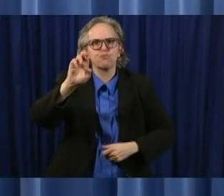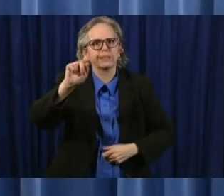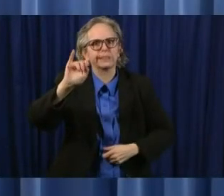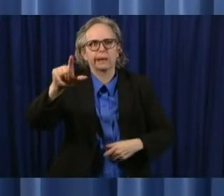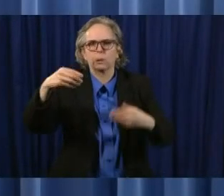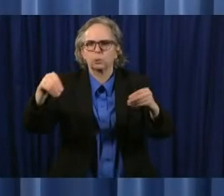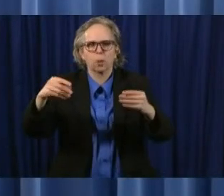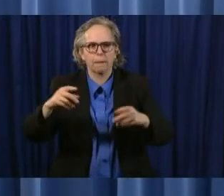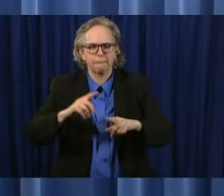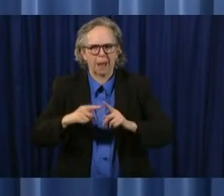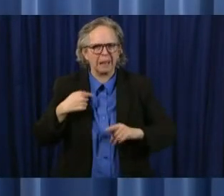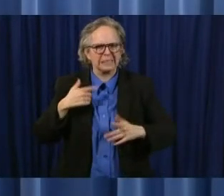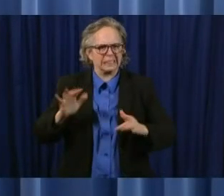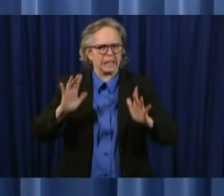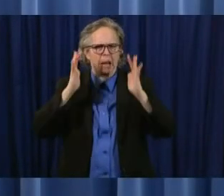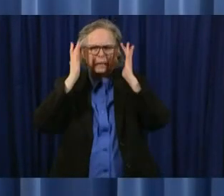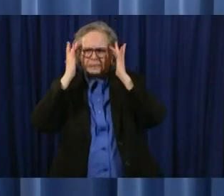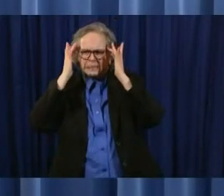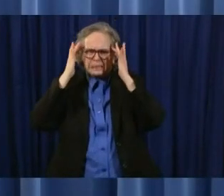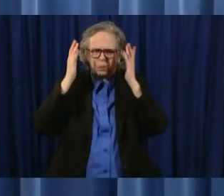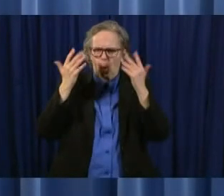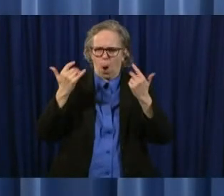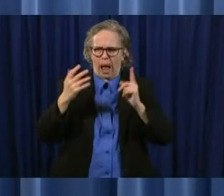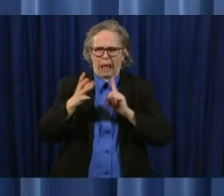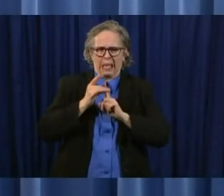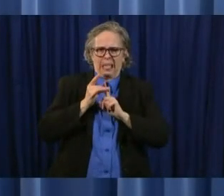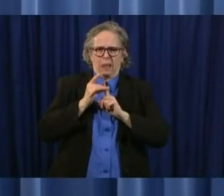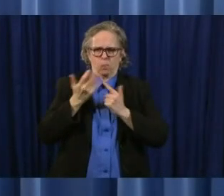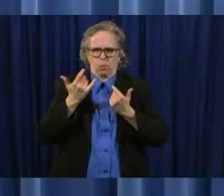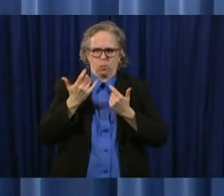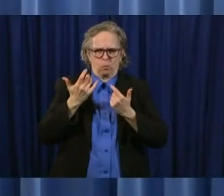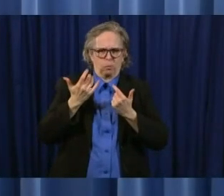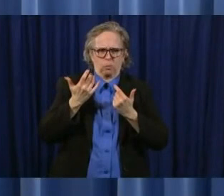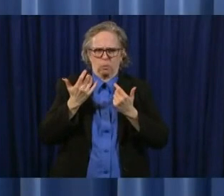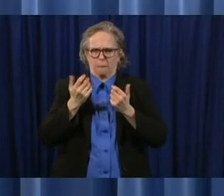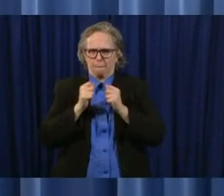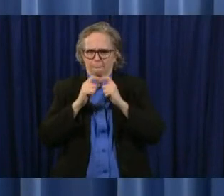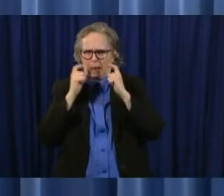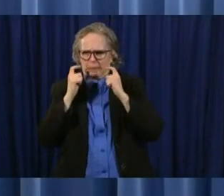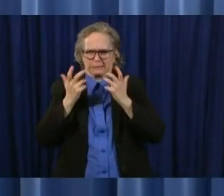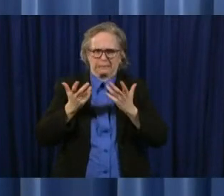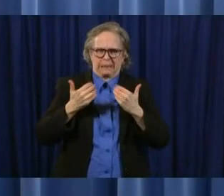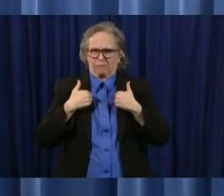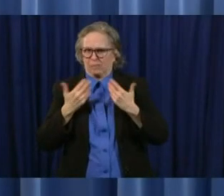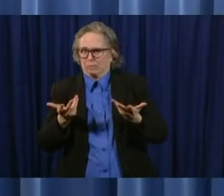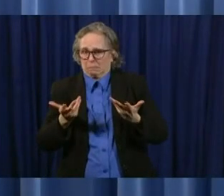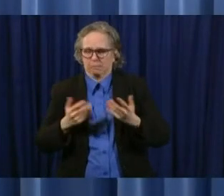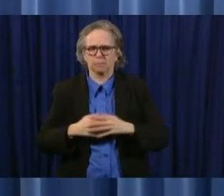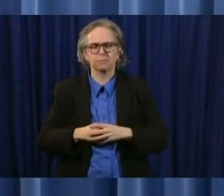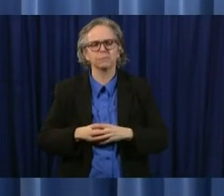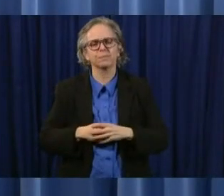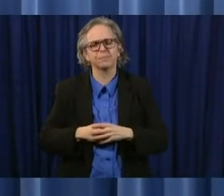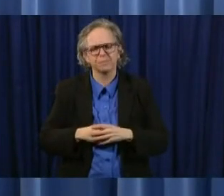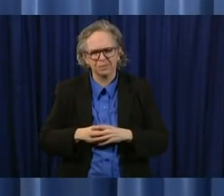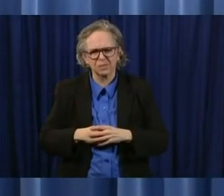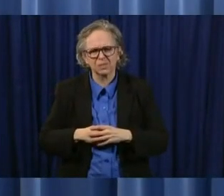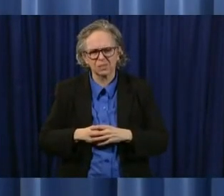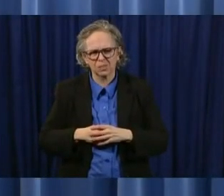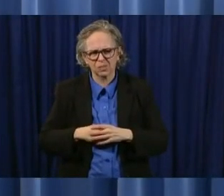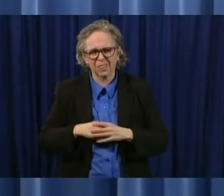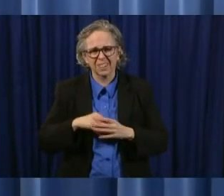virus and getting it um this is a particular concern